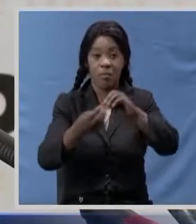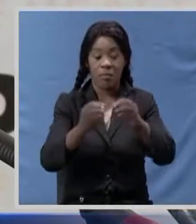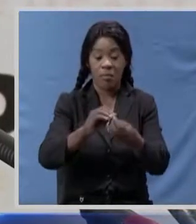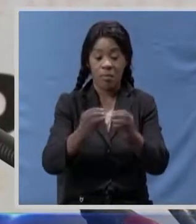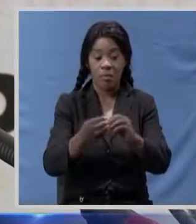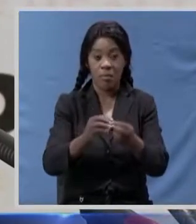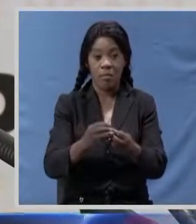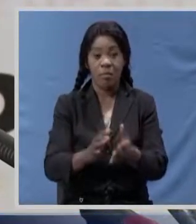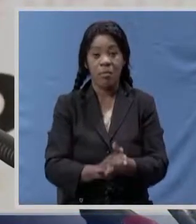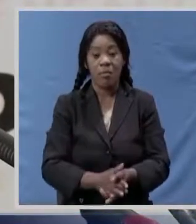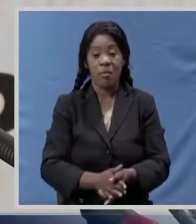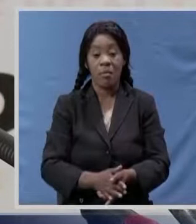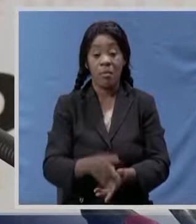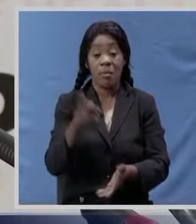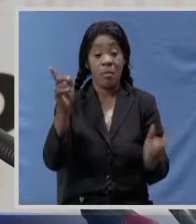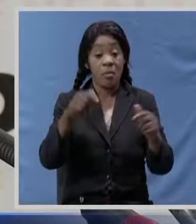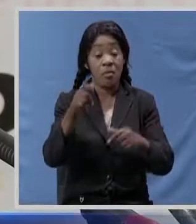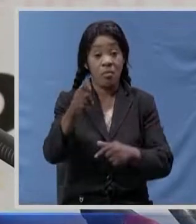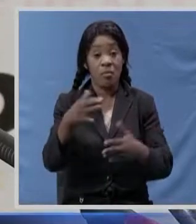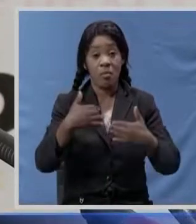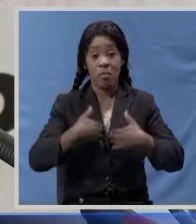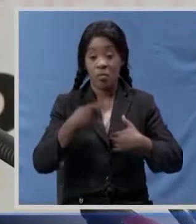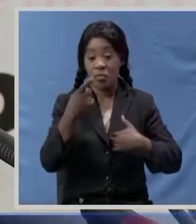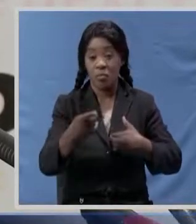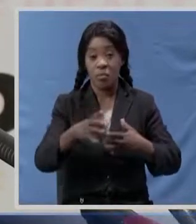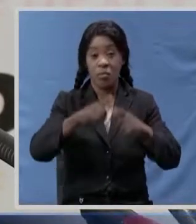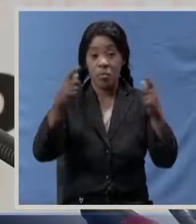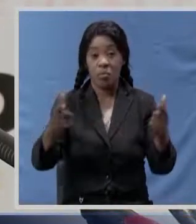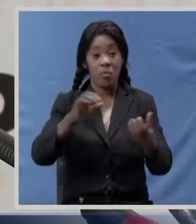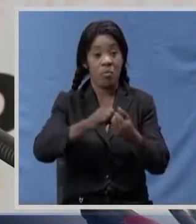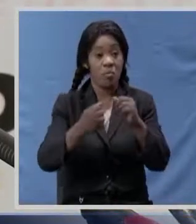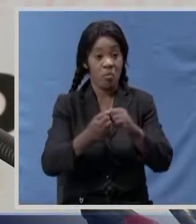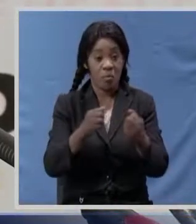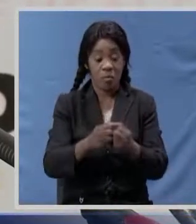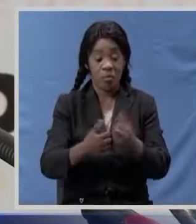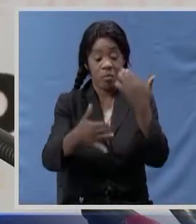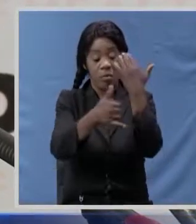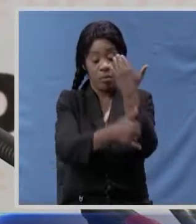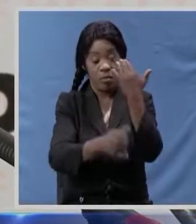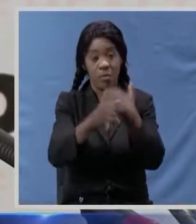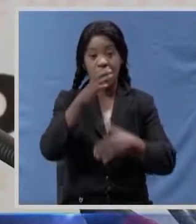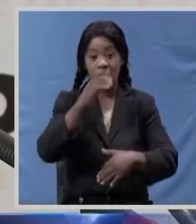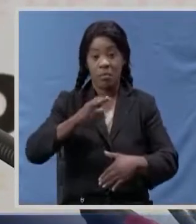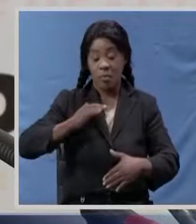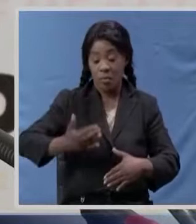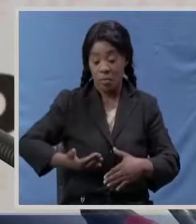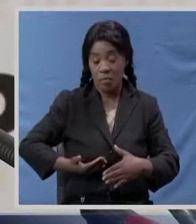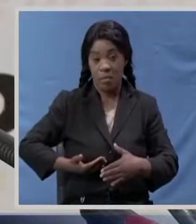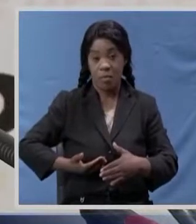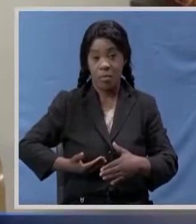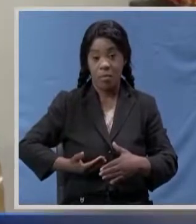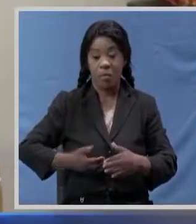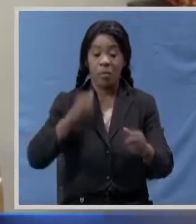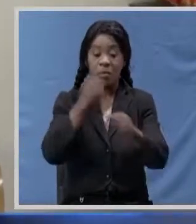threat of this magnitude countrymen and women are supposed to come together across the political